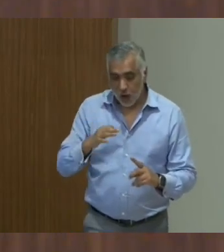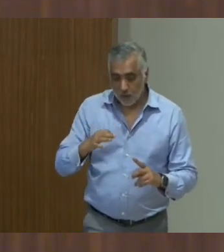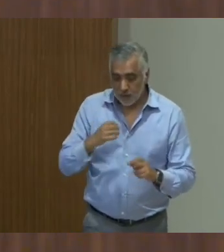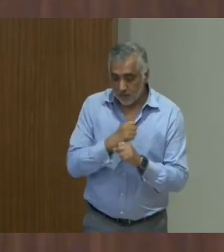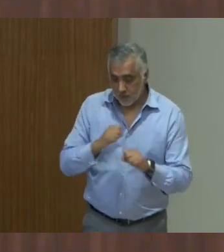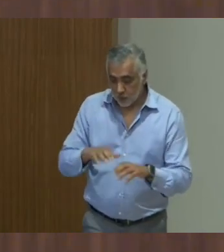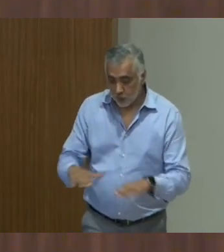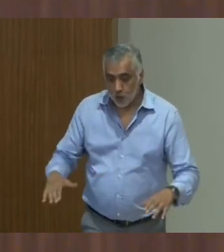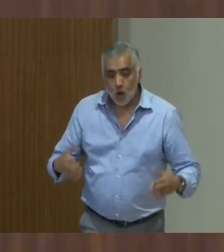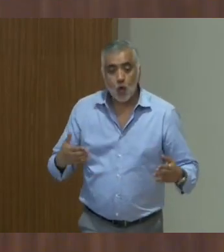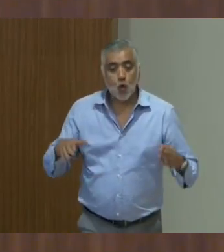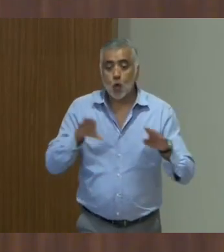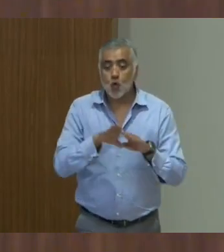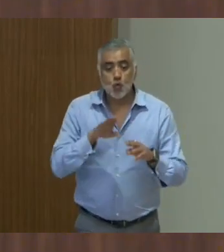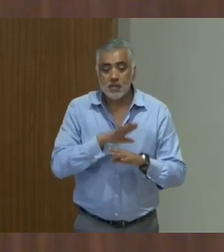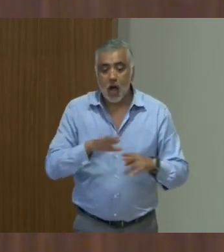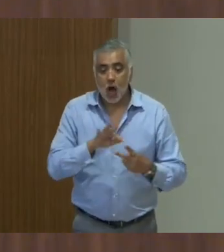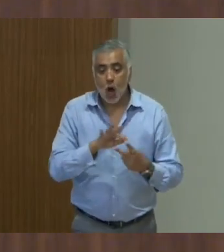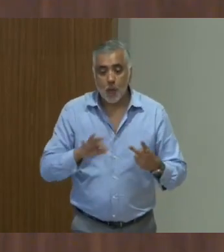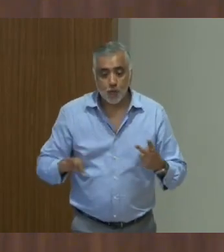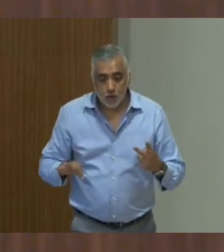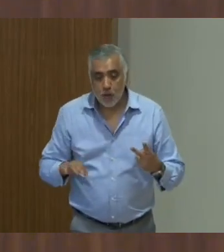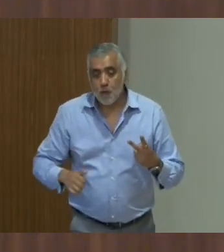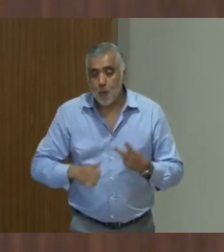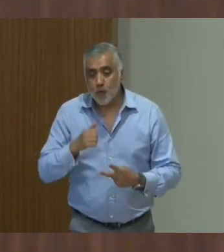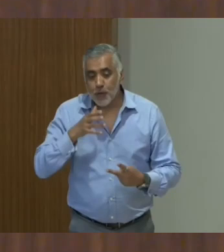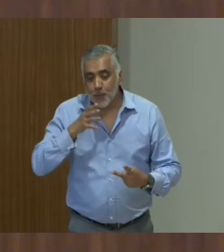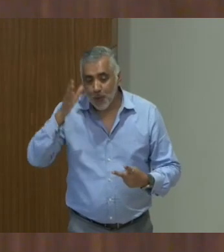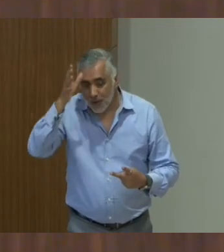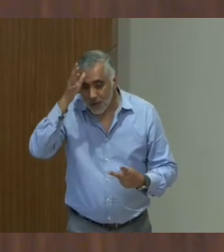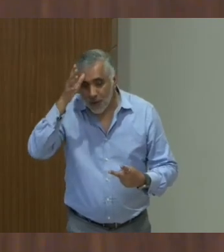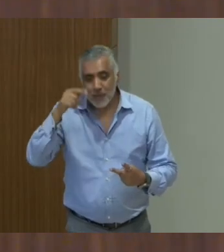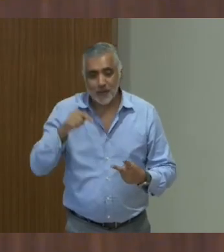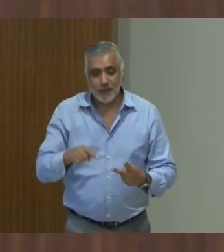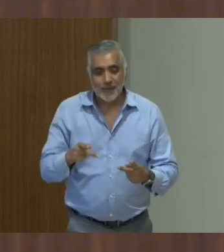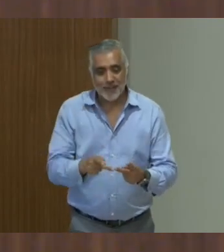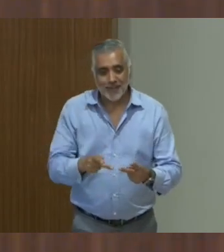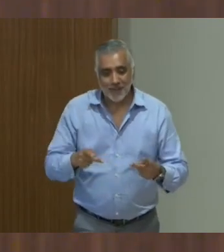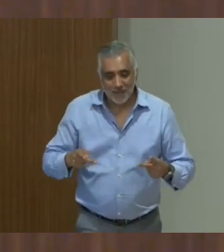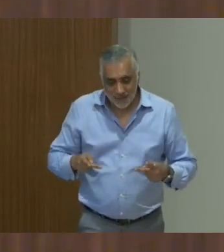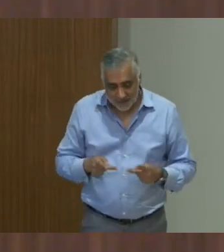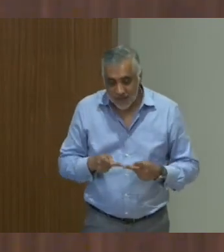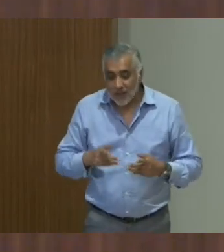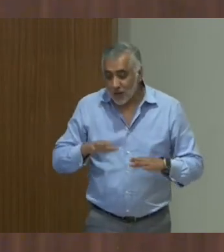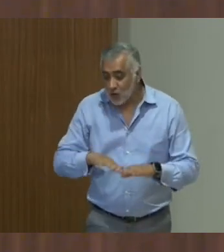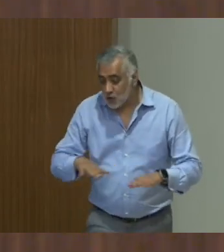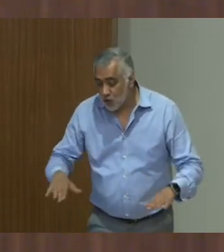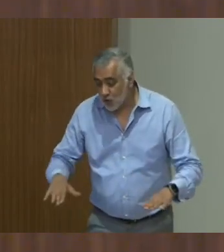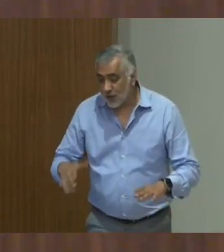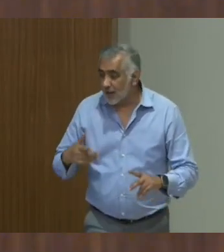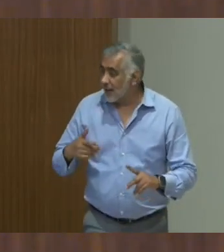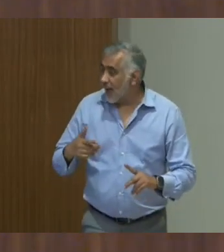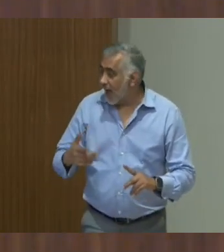the closure was not an option for most of these parents because this was a place, space where the children could develop,